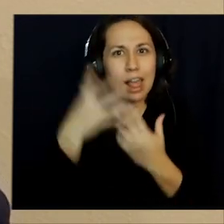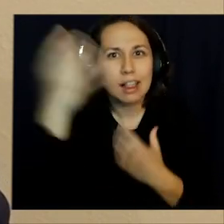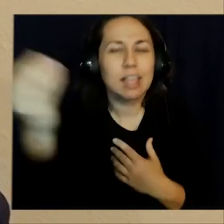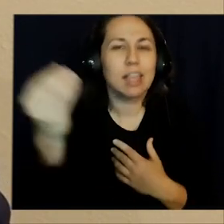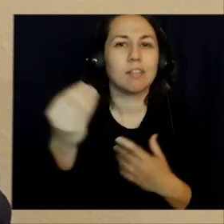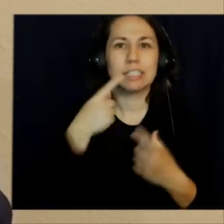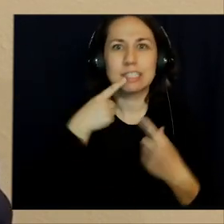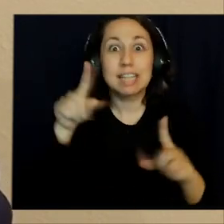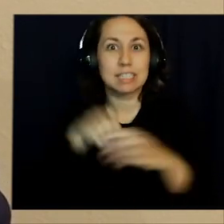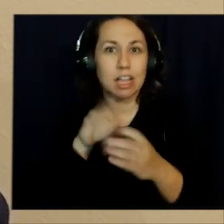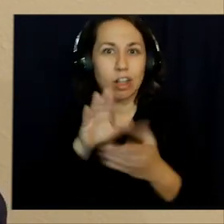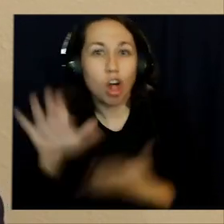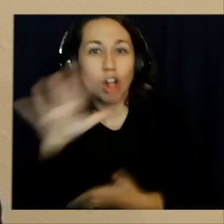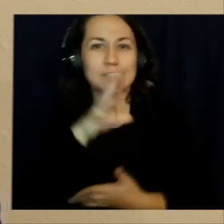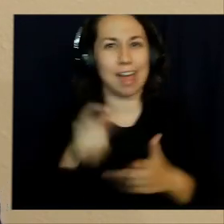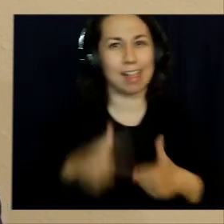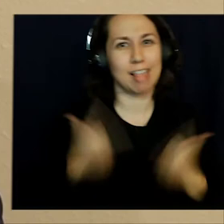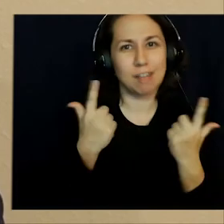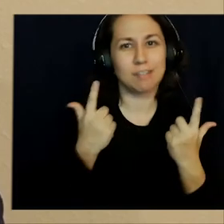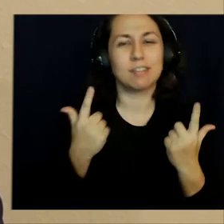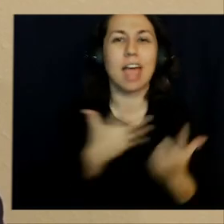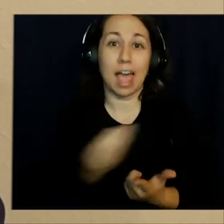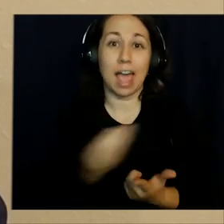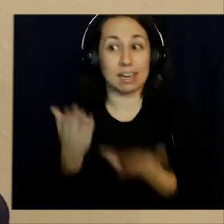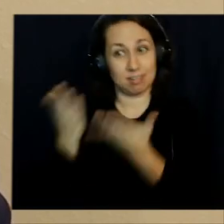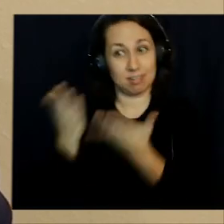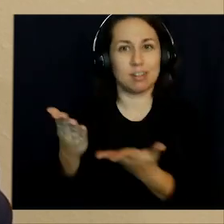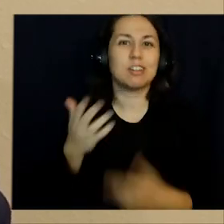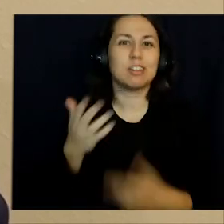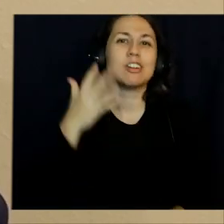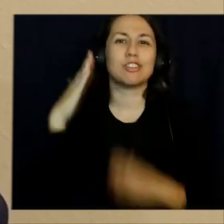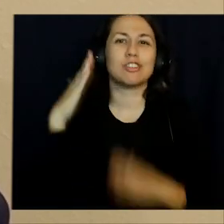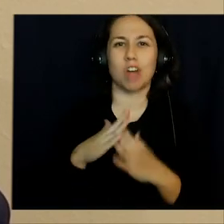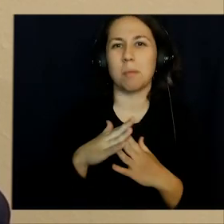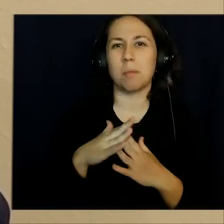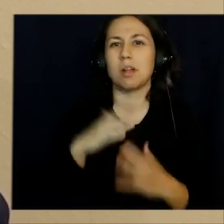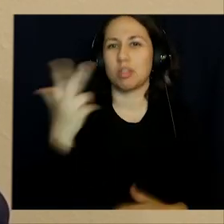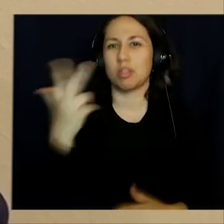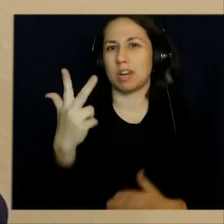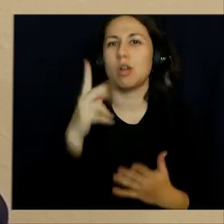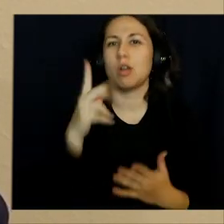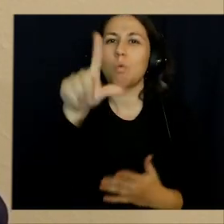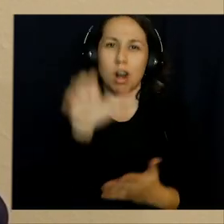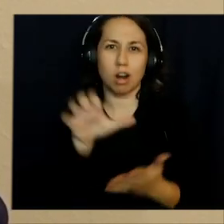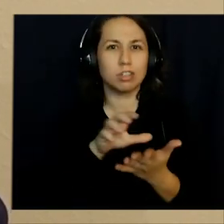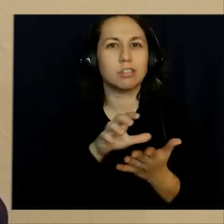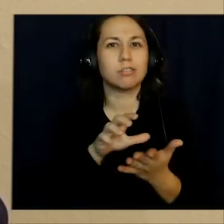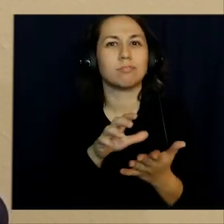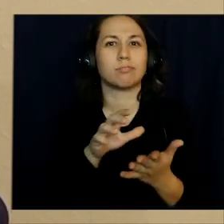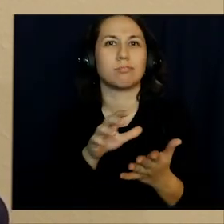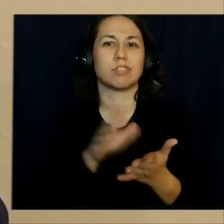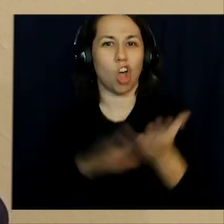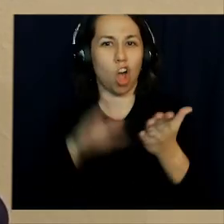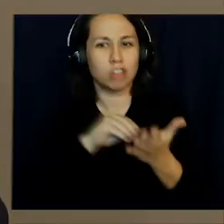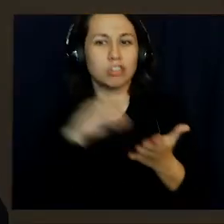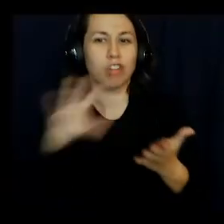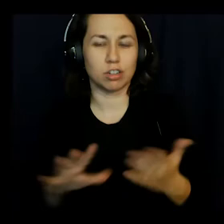they leave our district for success in college and life. And here are our three top 100 scholars.